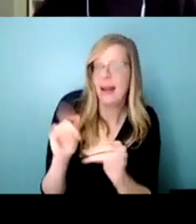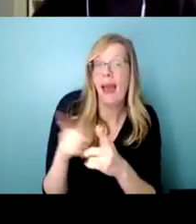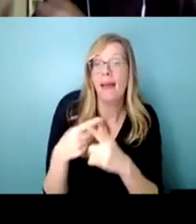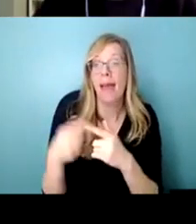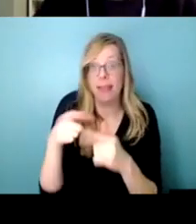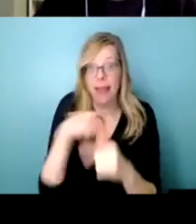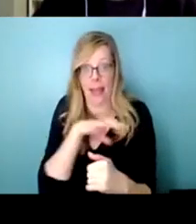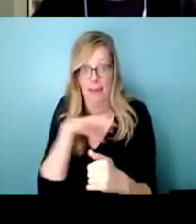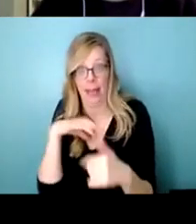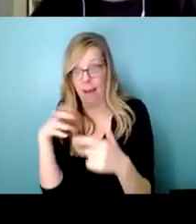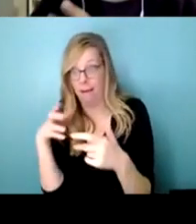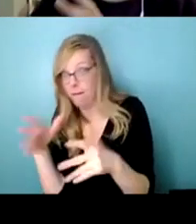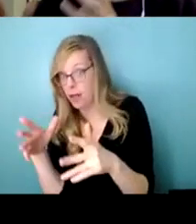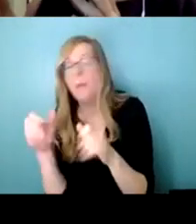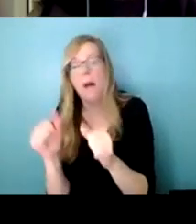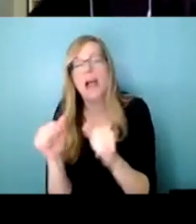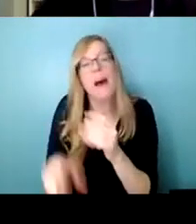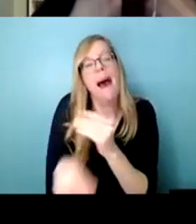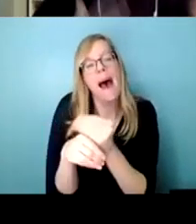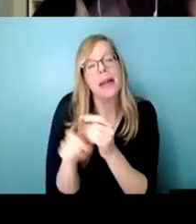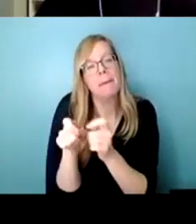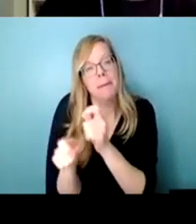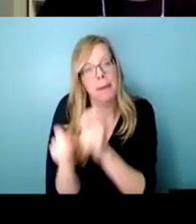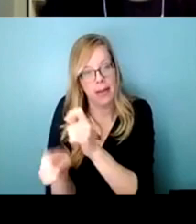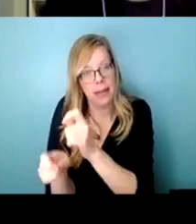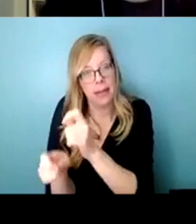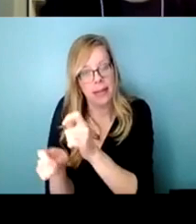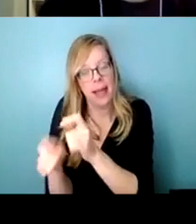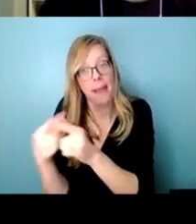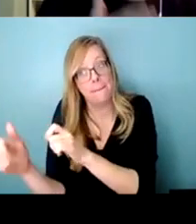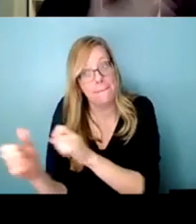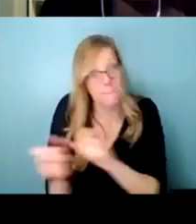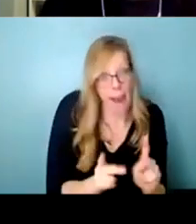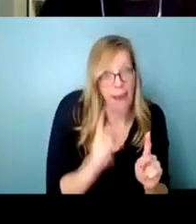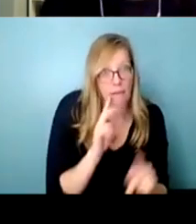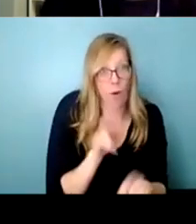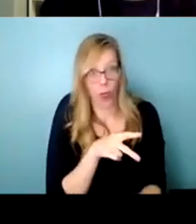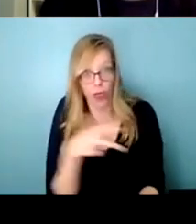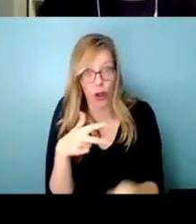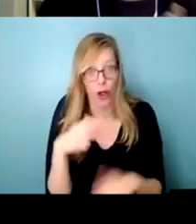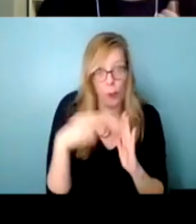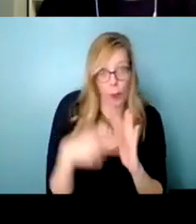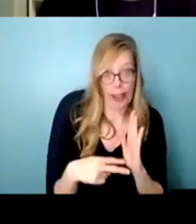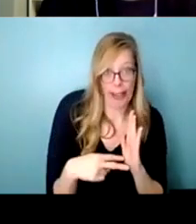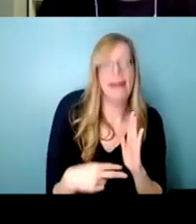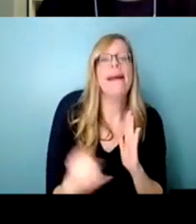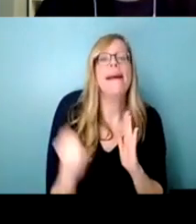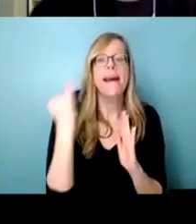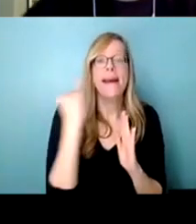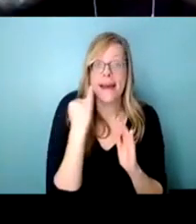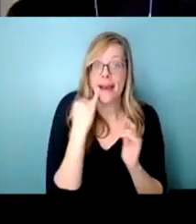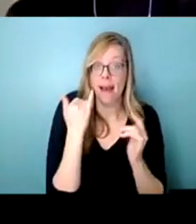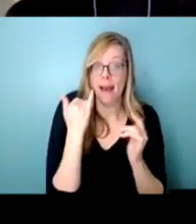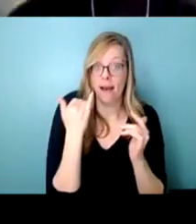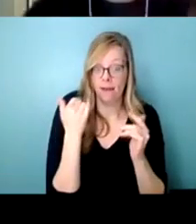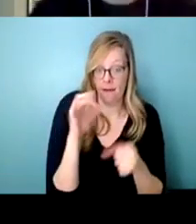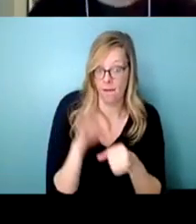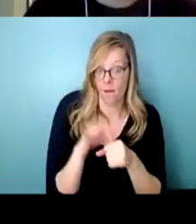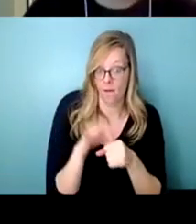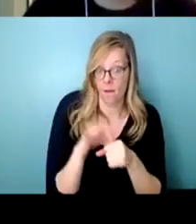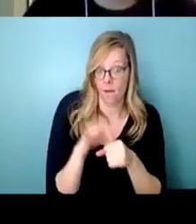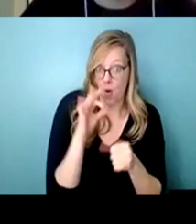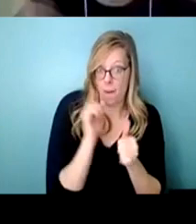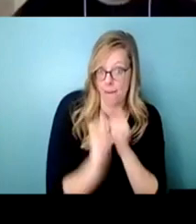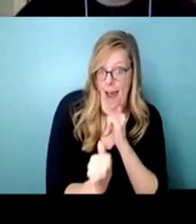committee is done with it and they might make amendments to it then it comes back for a third reading and it's voted on and if it passes it gets royal assent